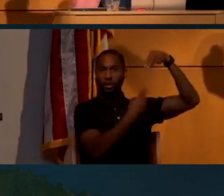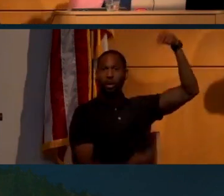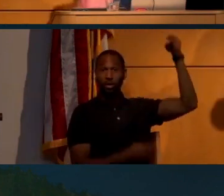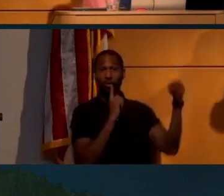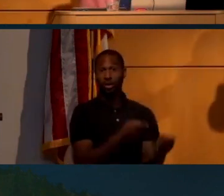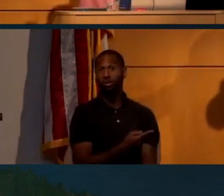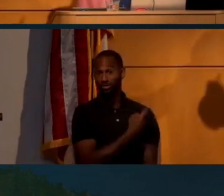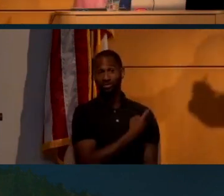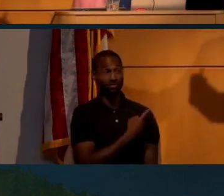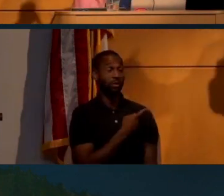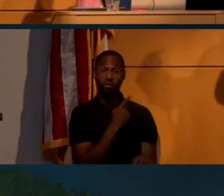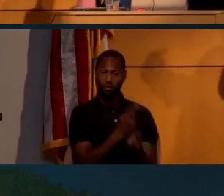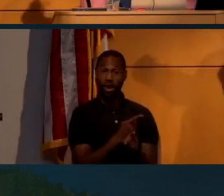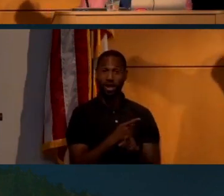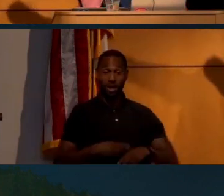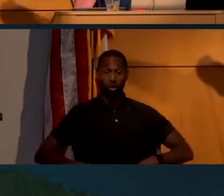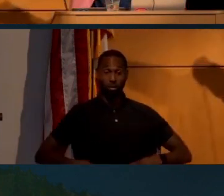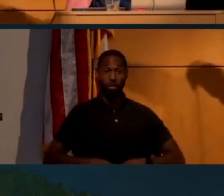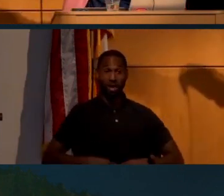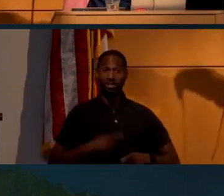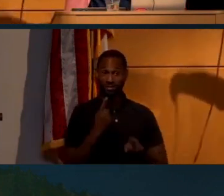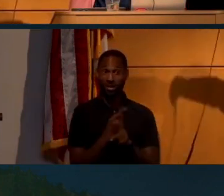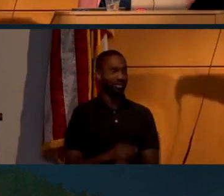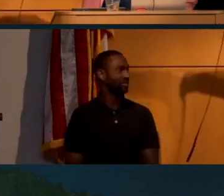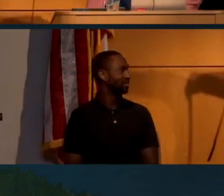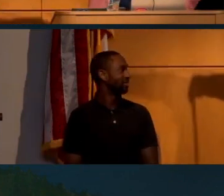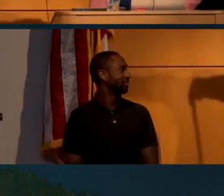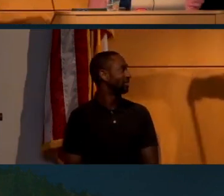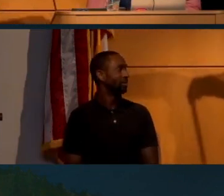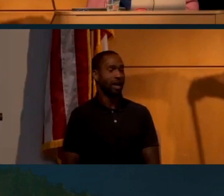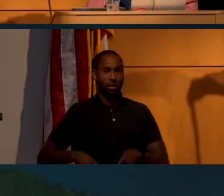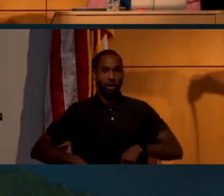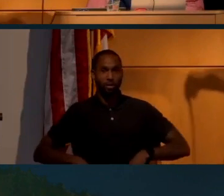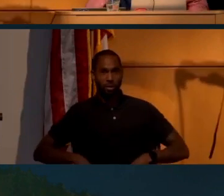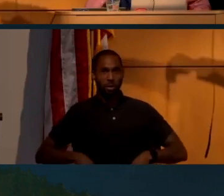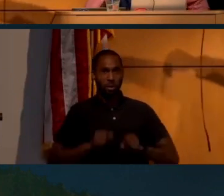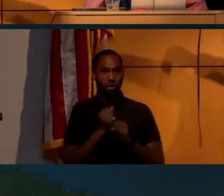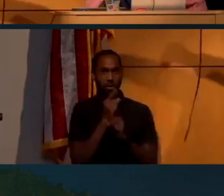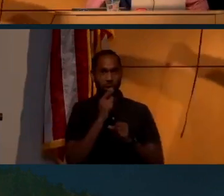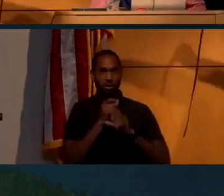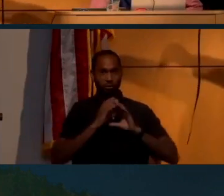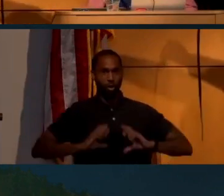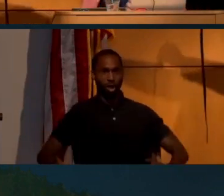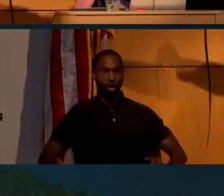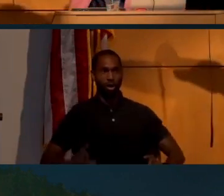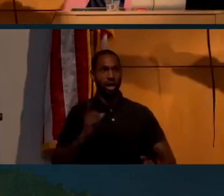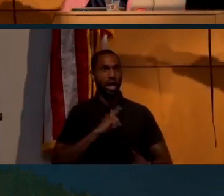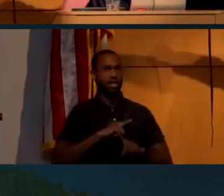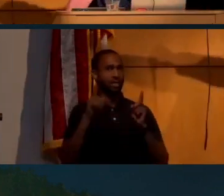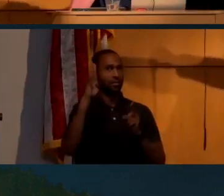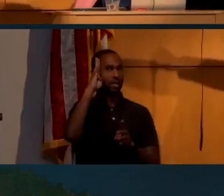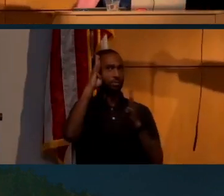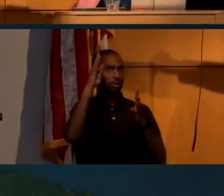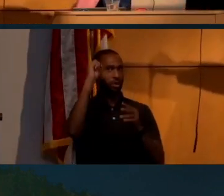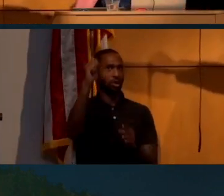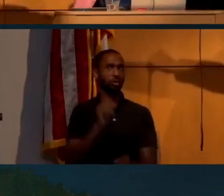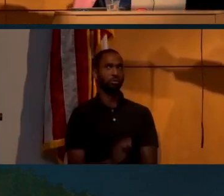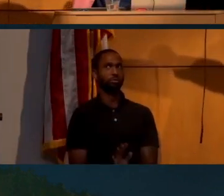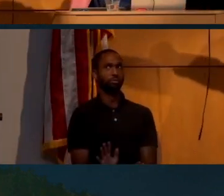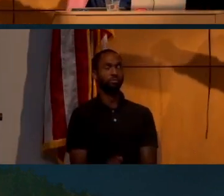It's real, right? It's holding up my pants. So I'm just going to make sure that they don't fall down because that's a different conspiracy theory.